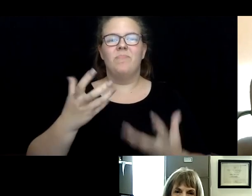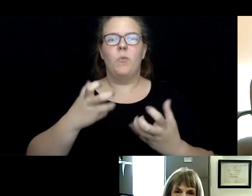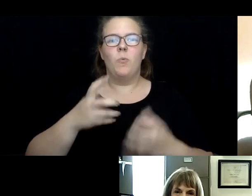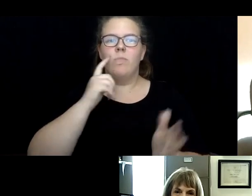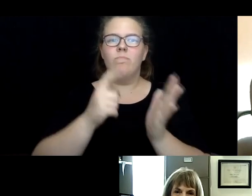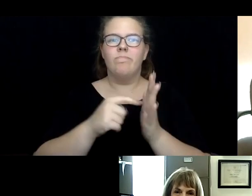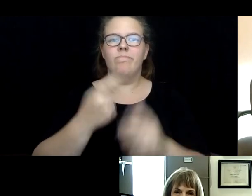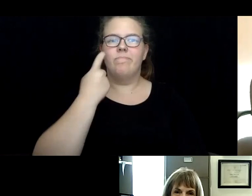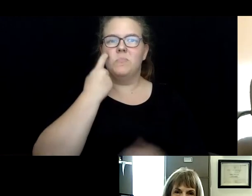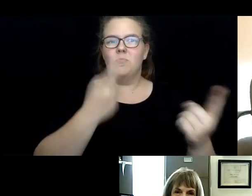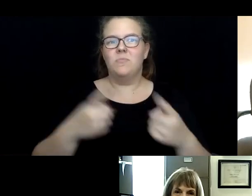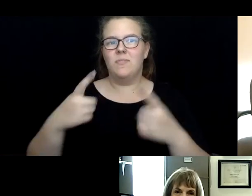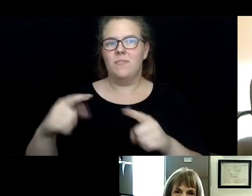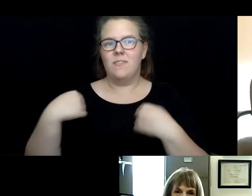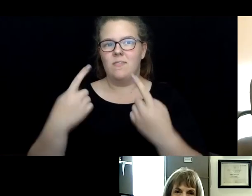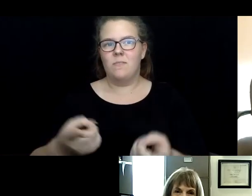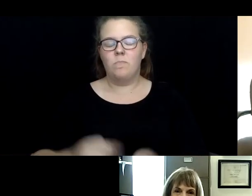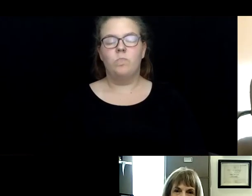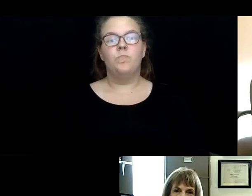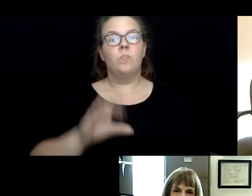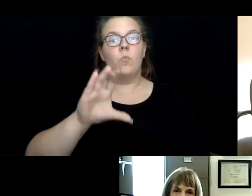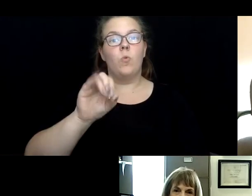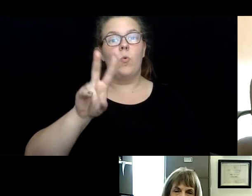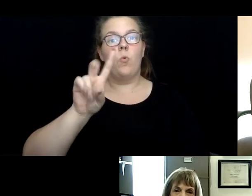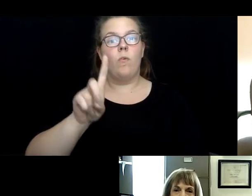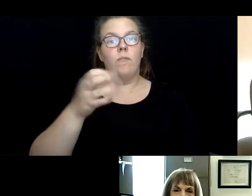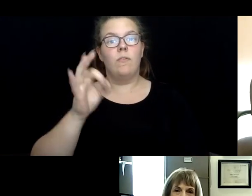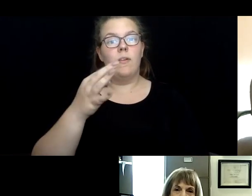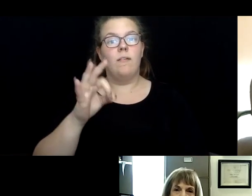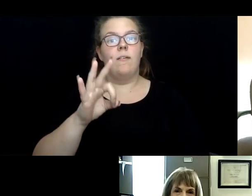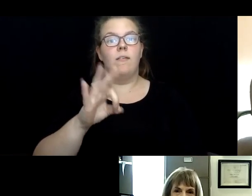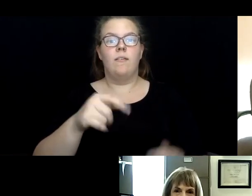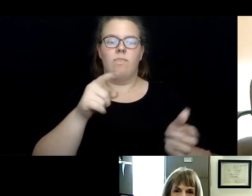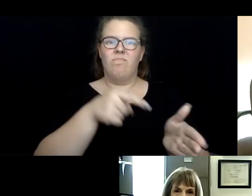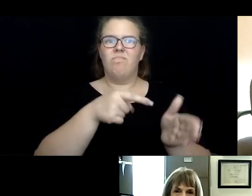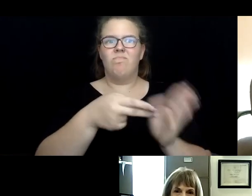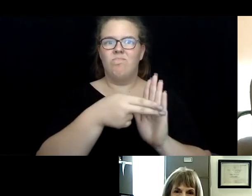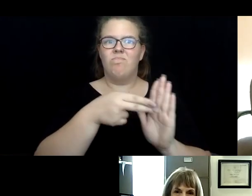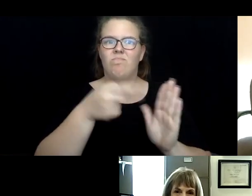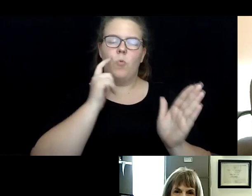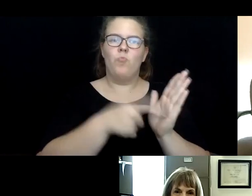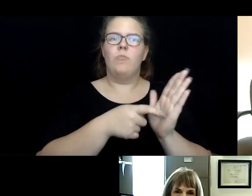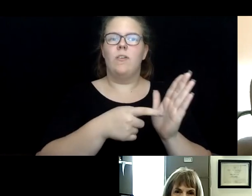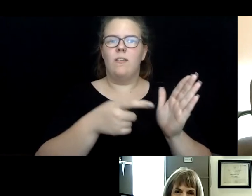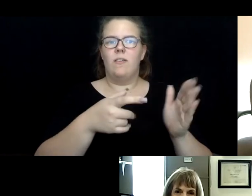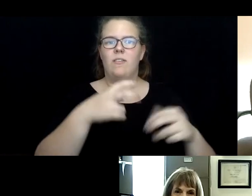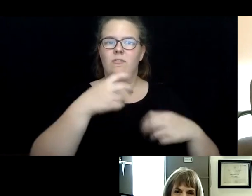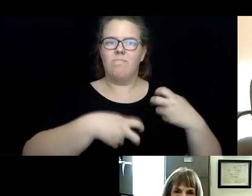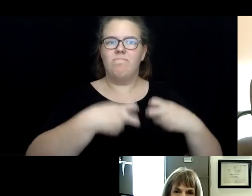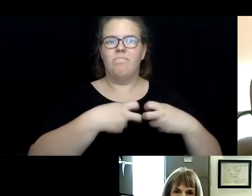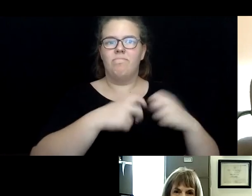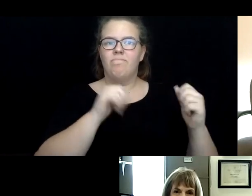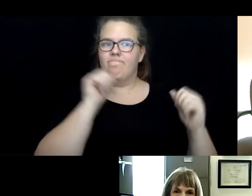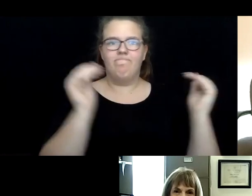The COVID-19 pandemic has highlighted issues of inequality. Older adults, those who live in poverty,